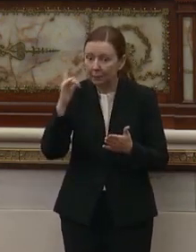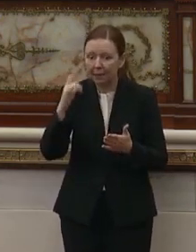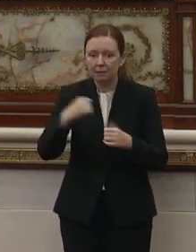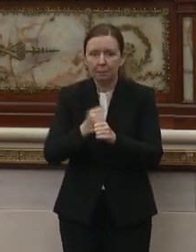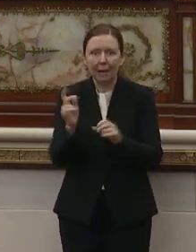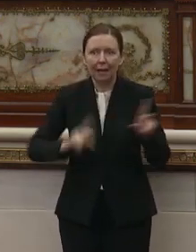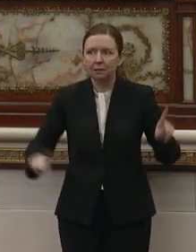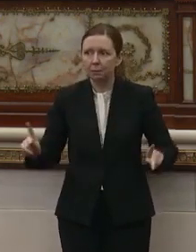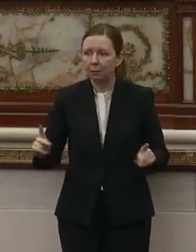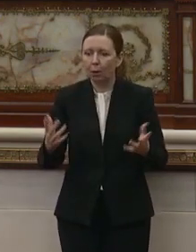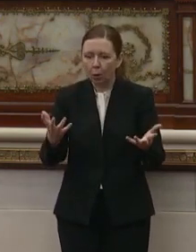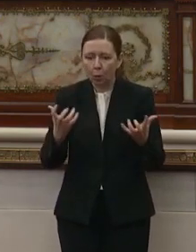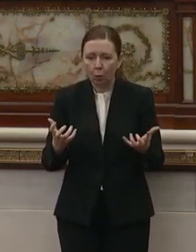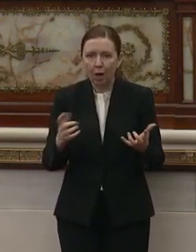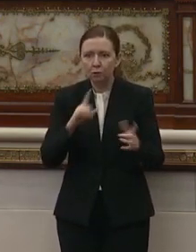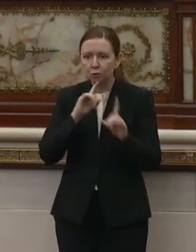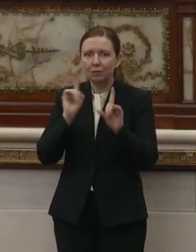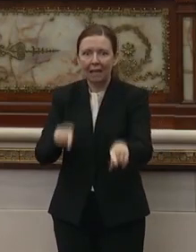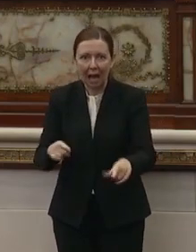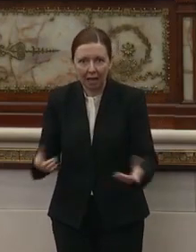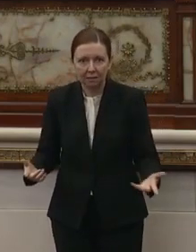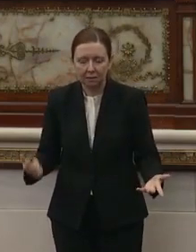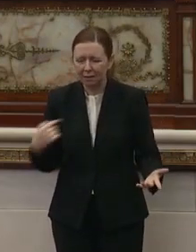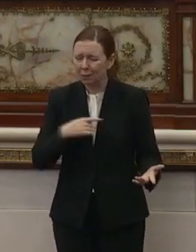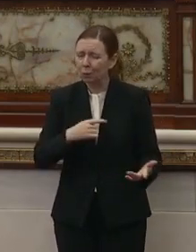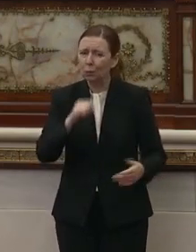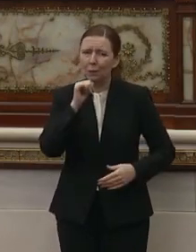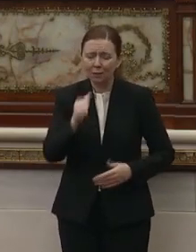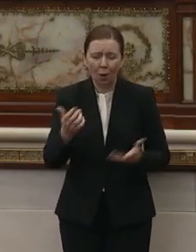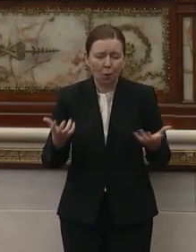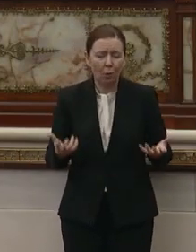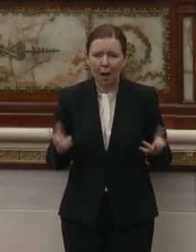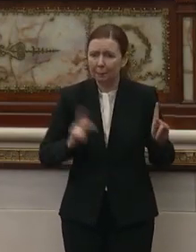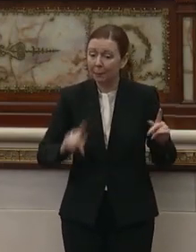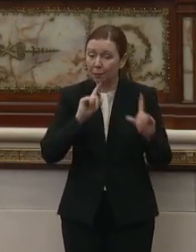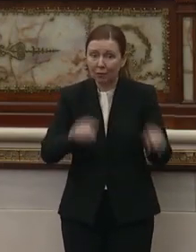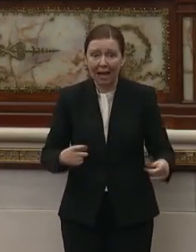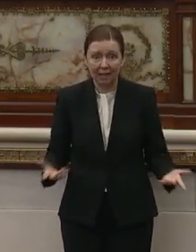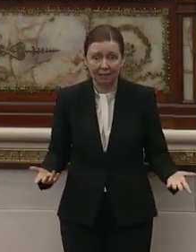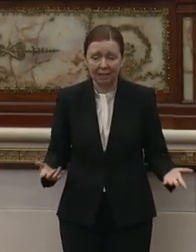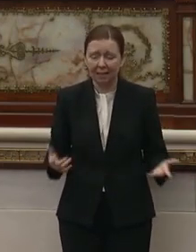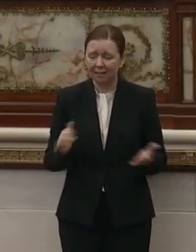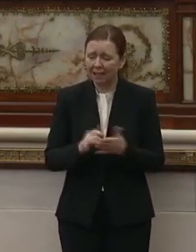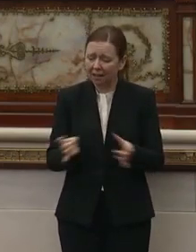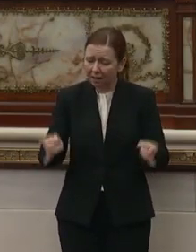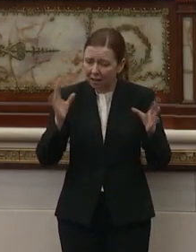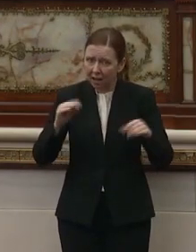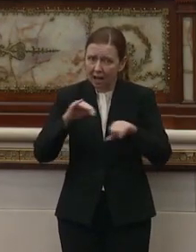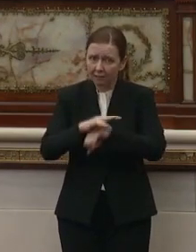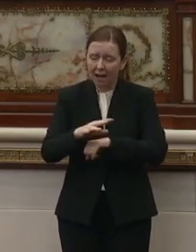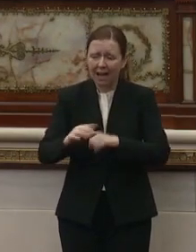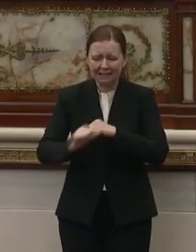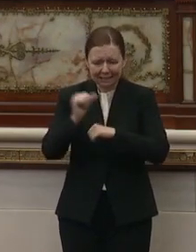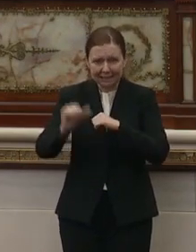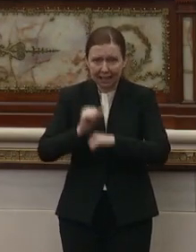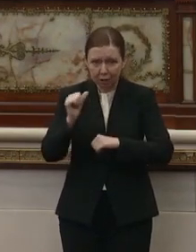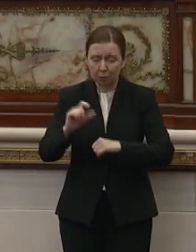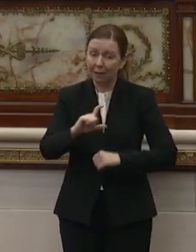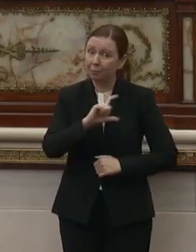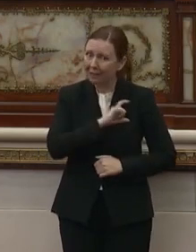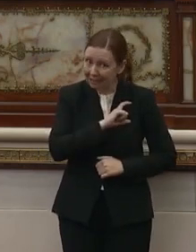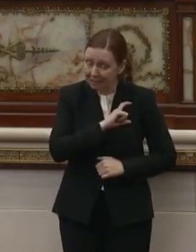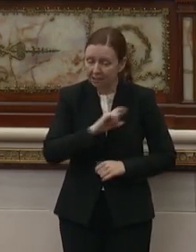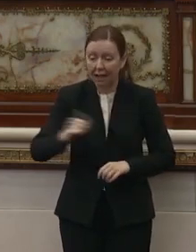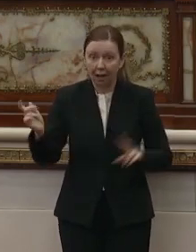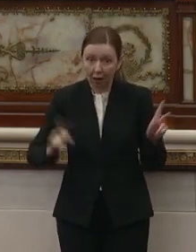people want to react. And we do not want people reacting. This chilling effect, this endangerment of police